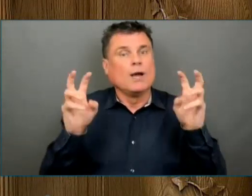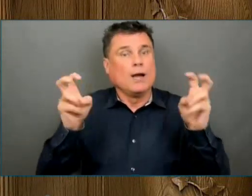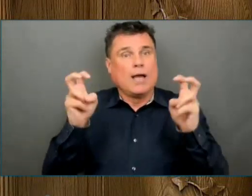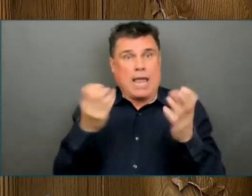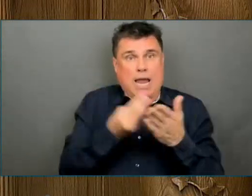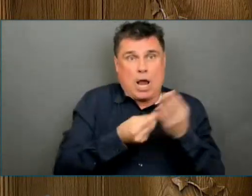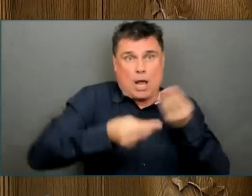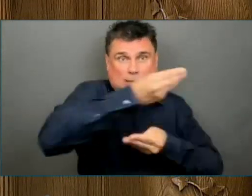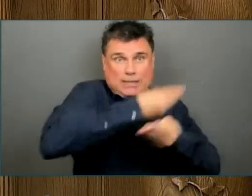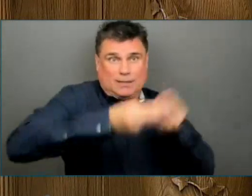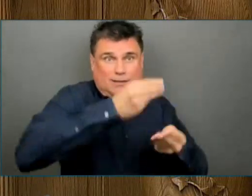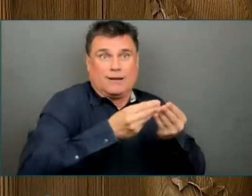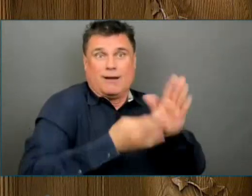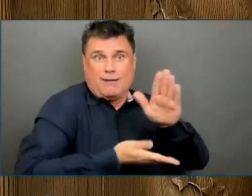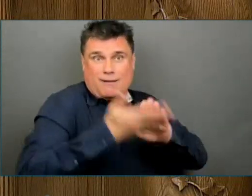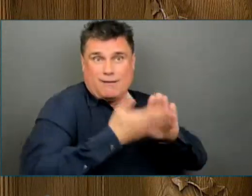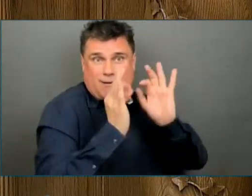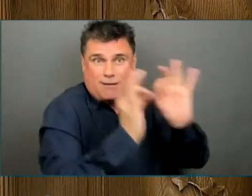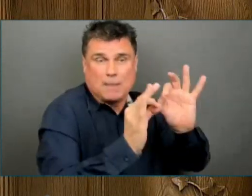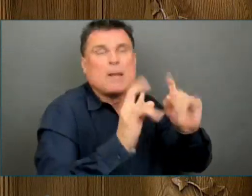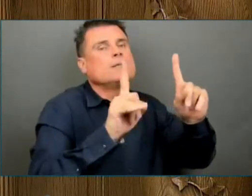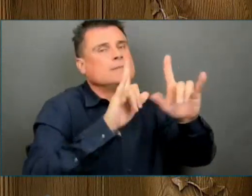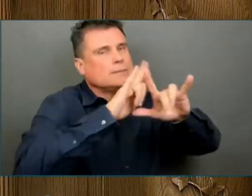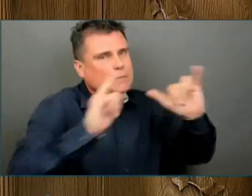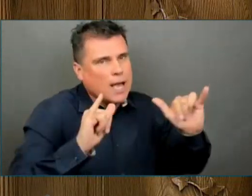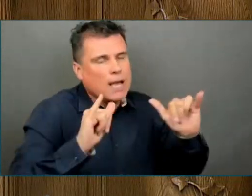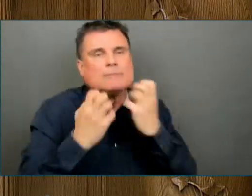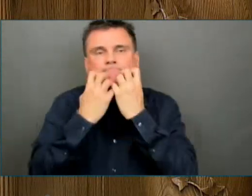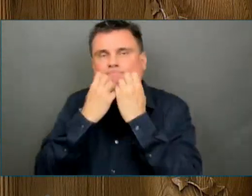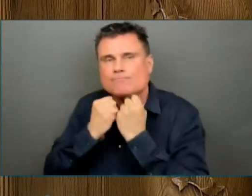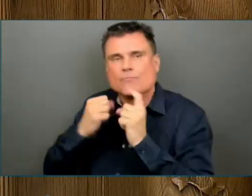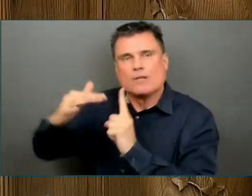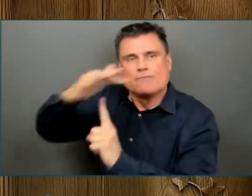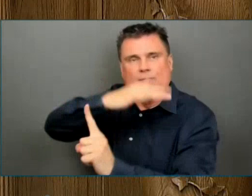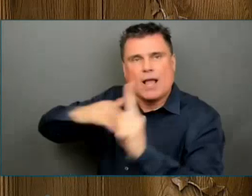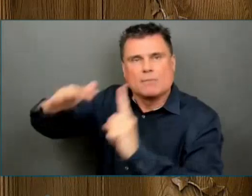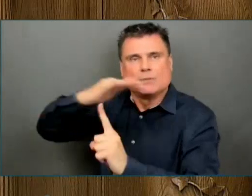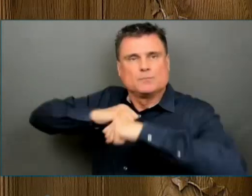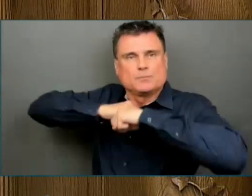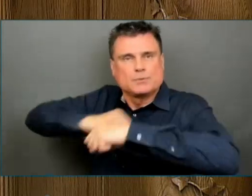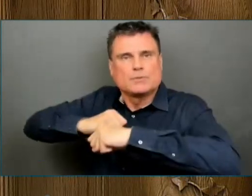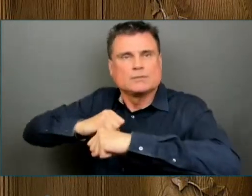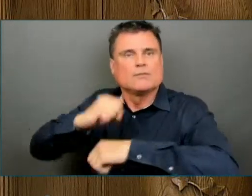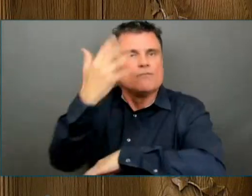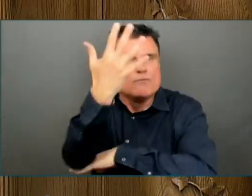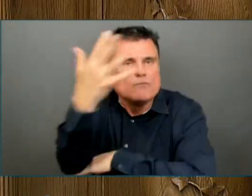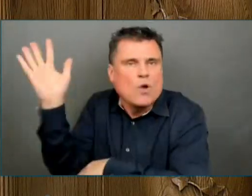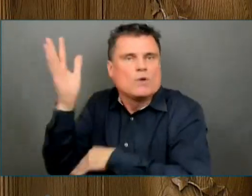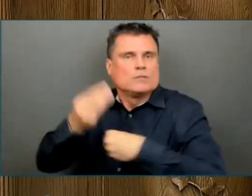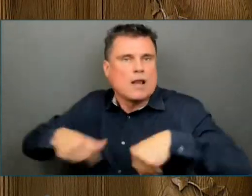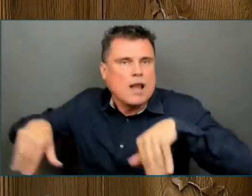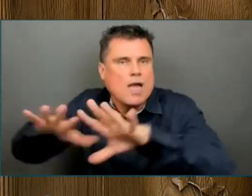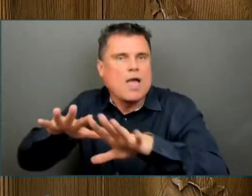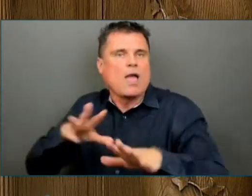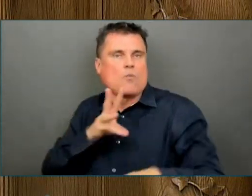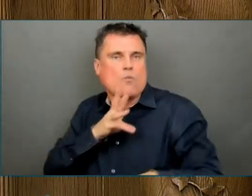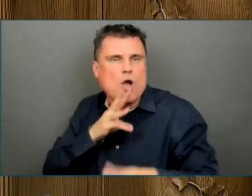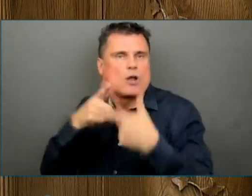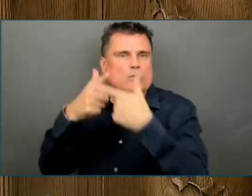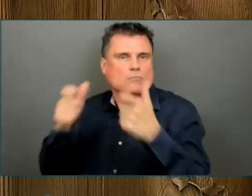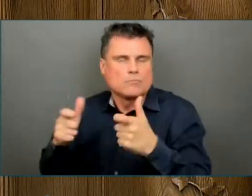time, your government will move forward with other measures to protect BC's environment, including improving waste management,